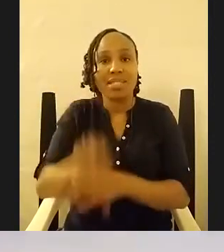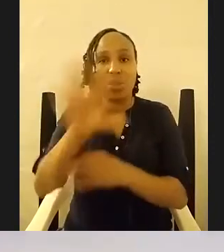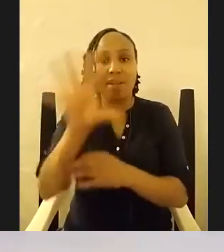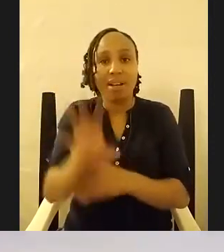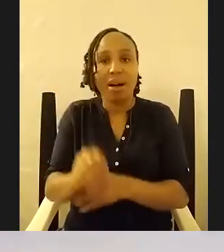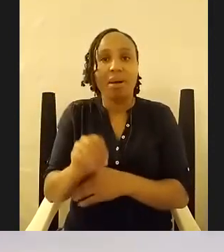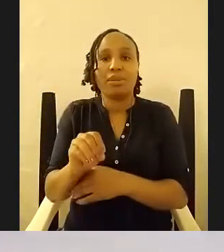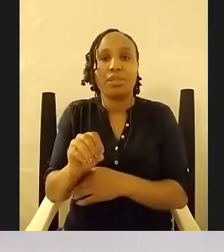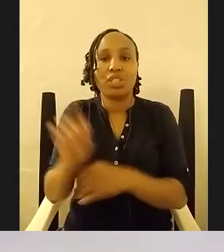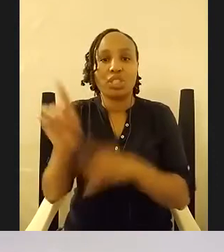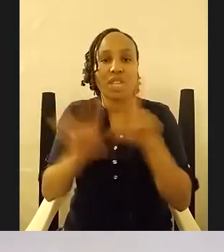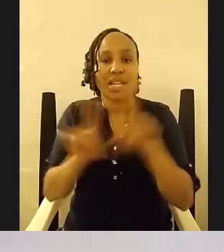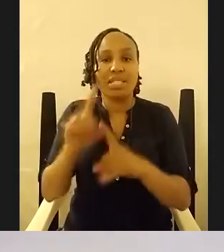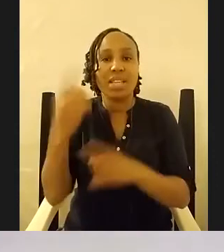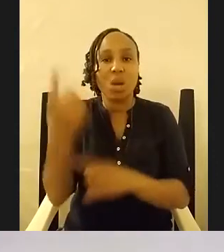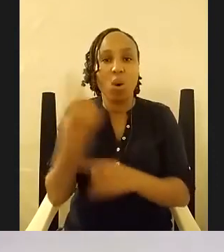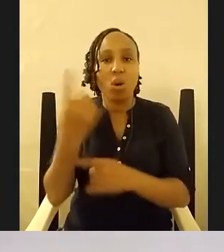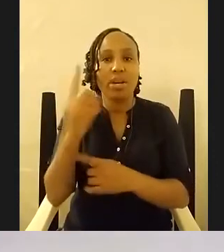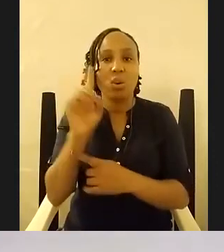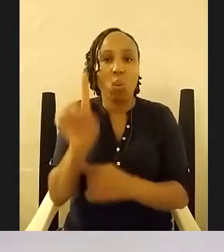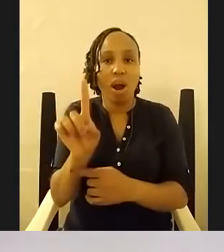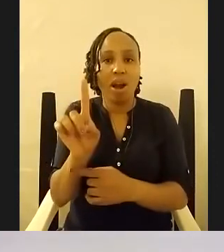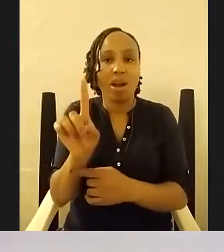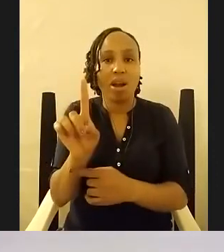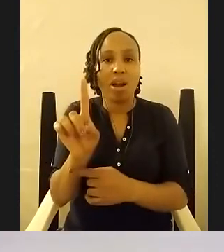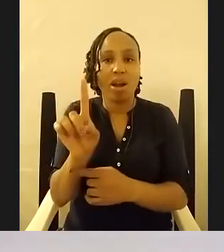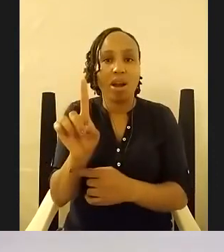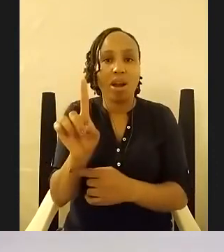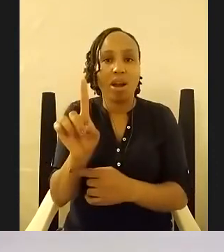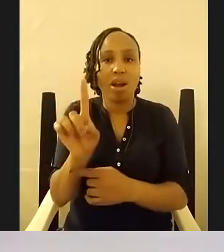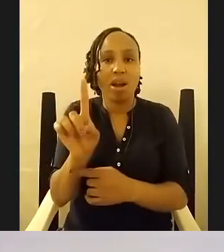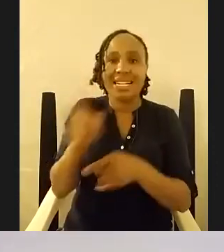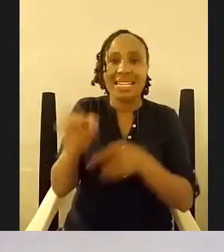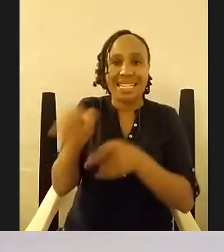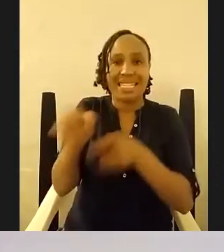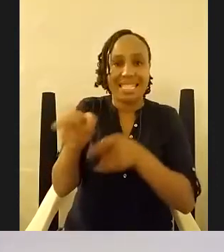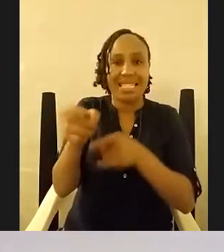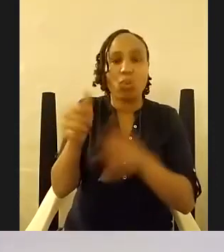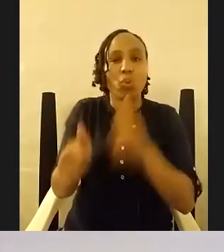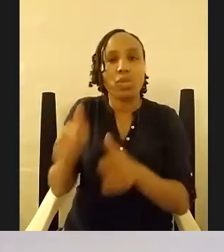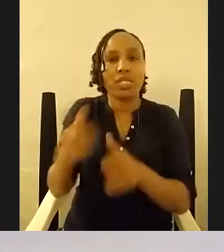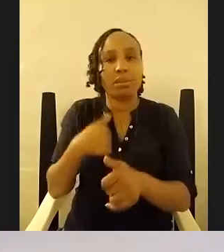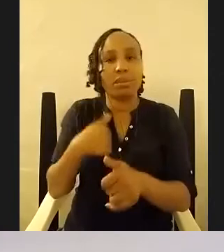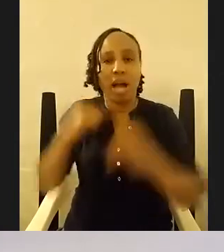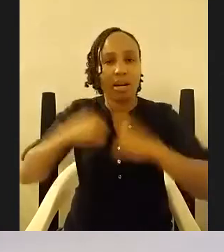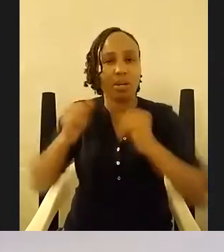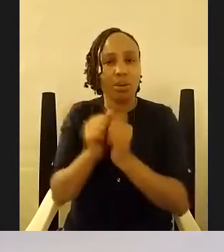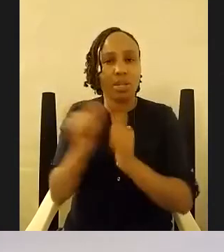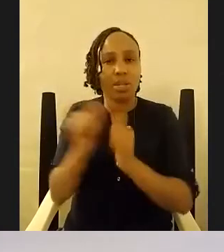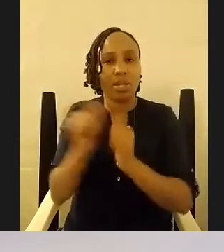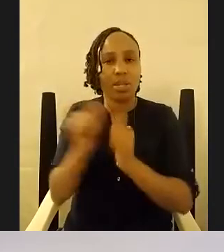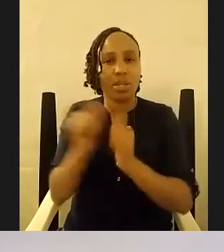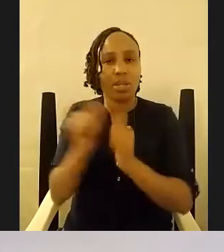one one critique of it that i just did not agree with outright but my my solution to that was not to like